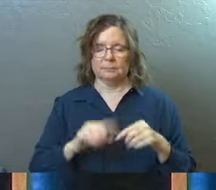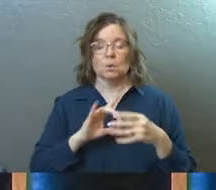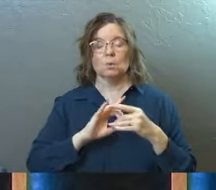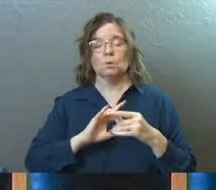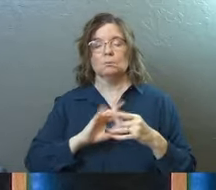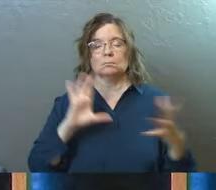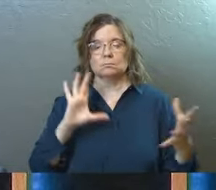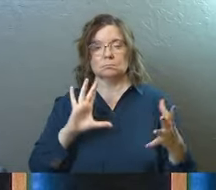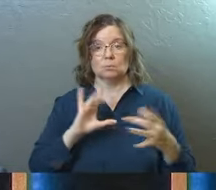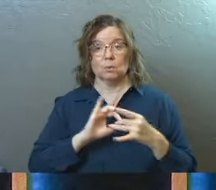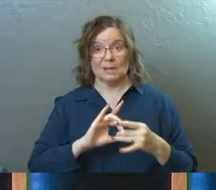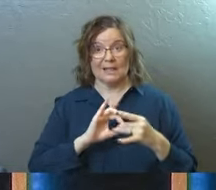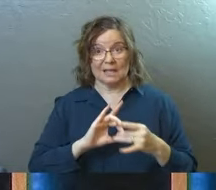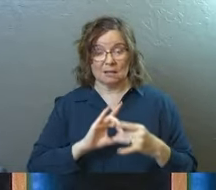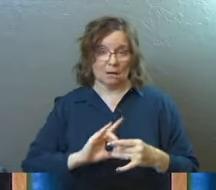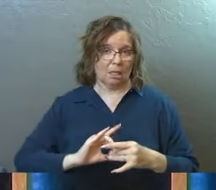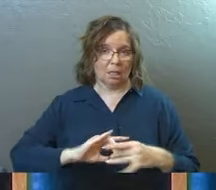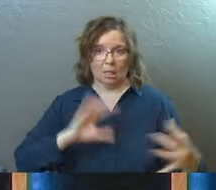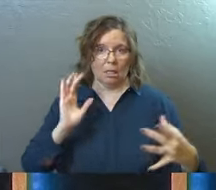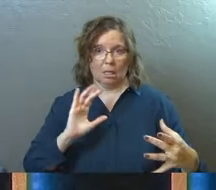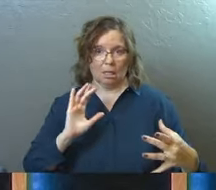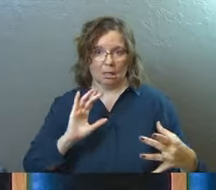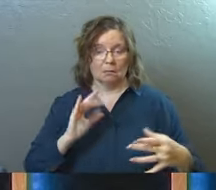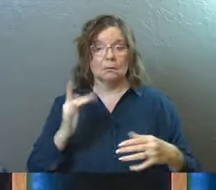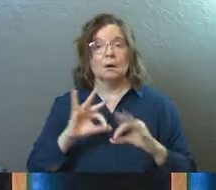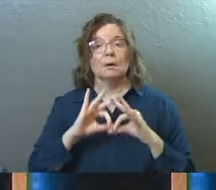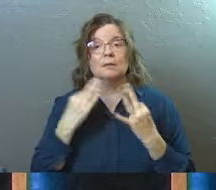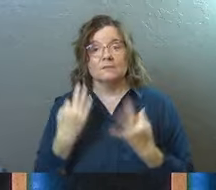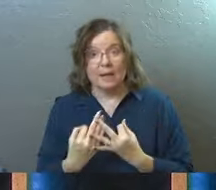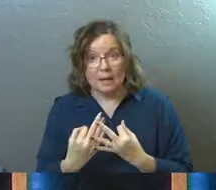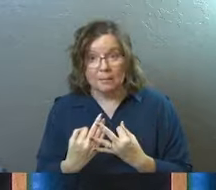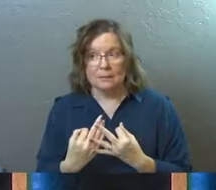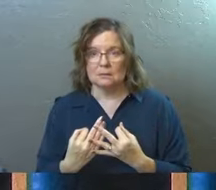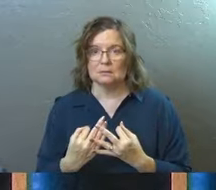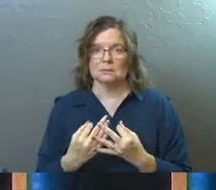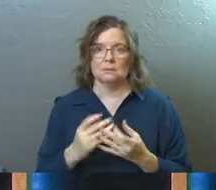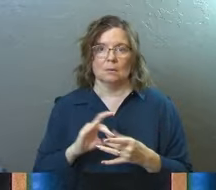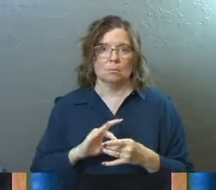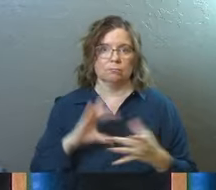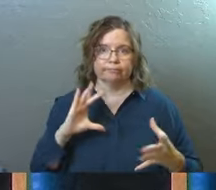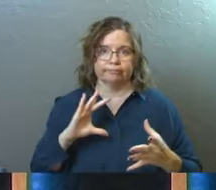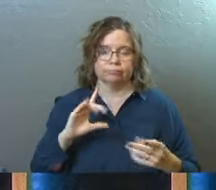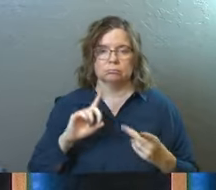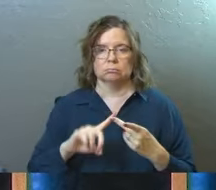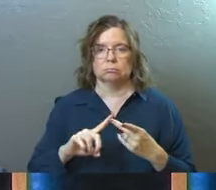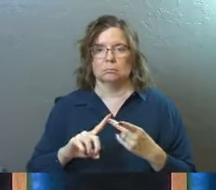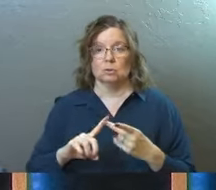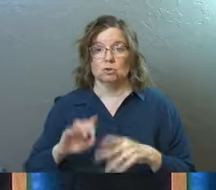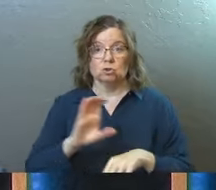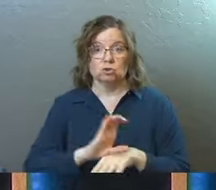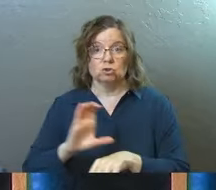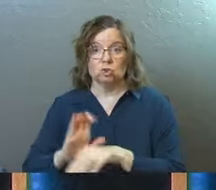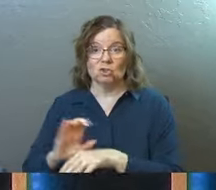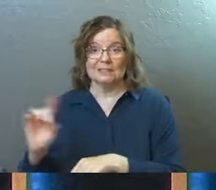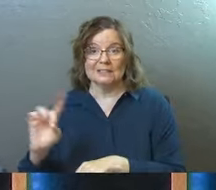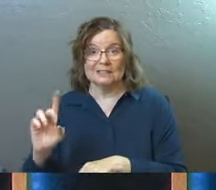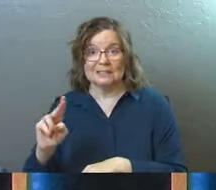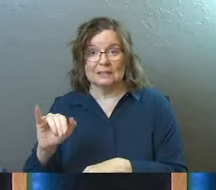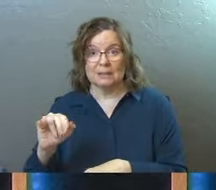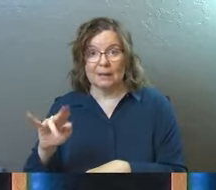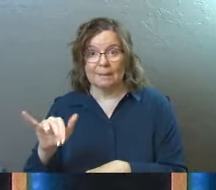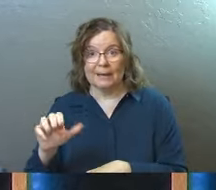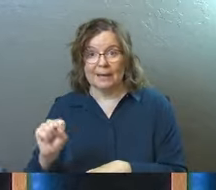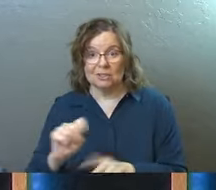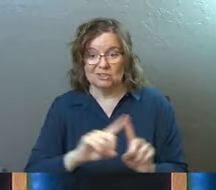It's going to be about families now. It's going to be about denominations now. It's going to be about our society and how